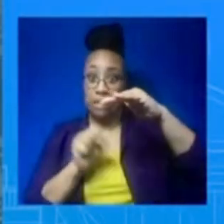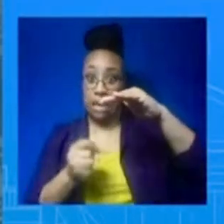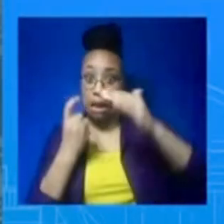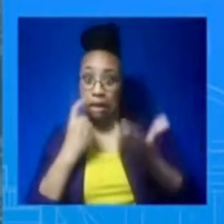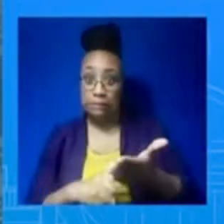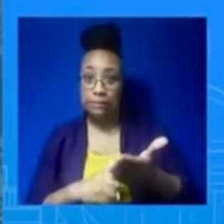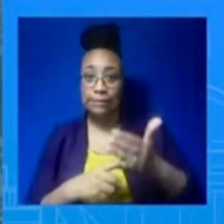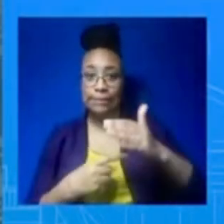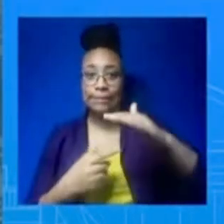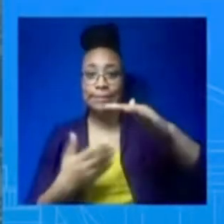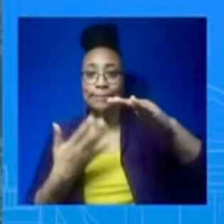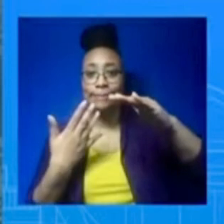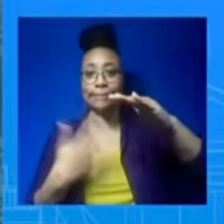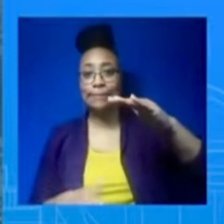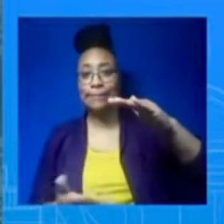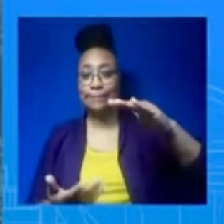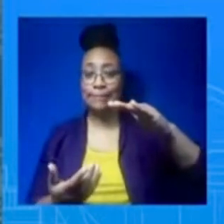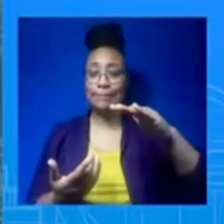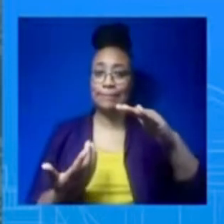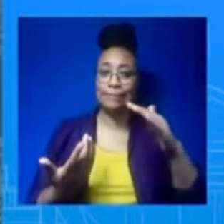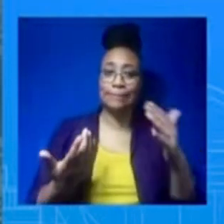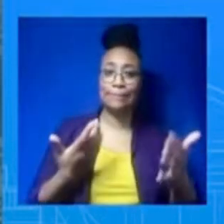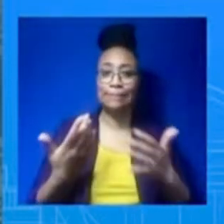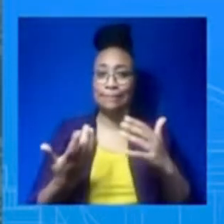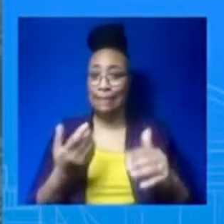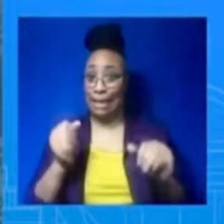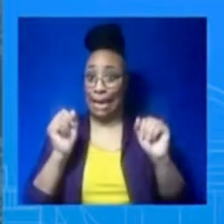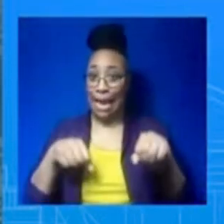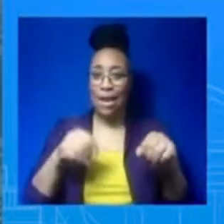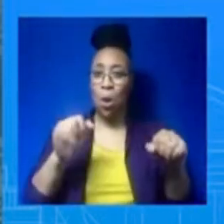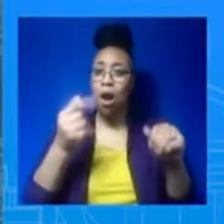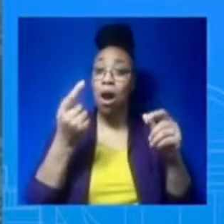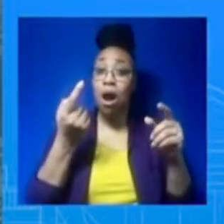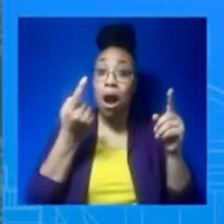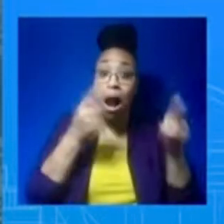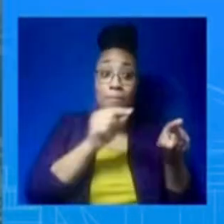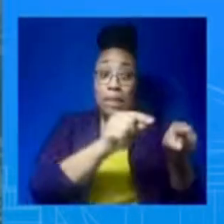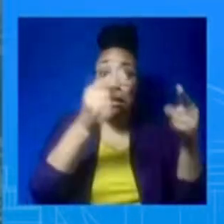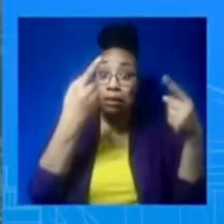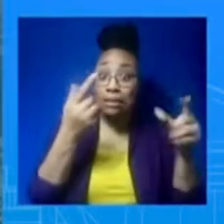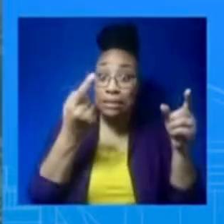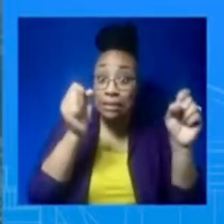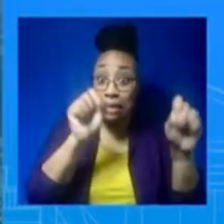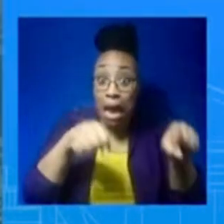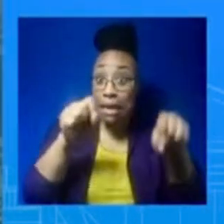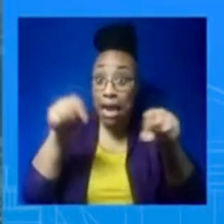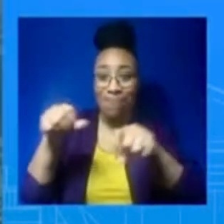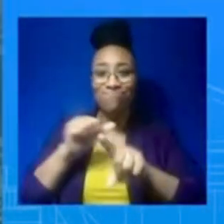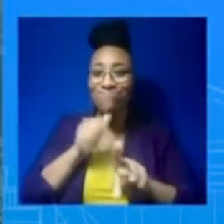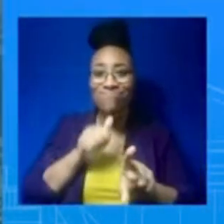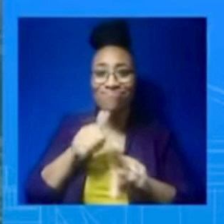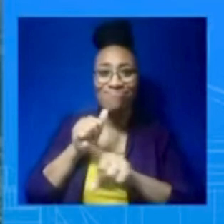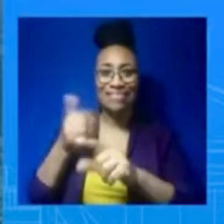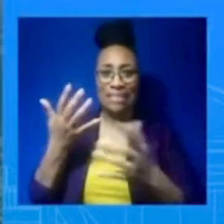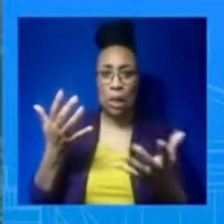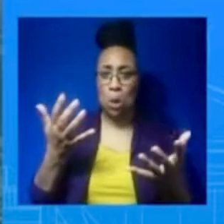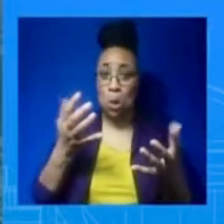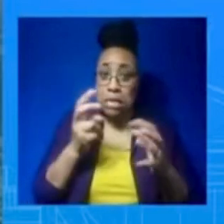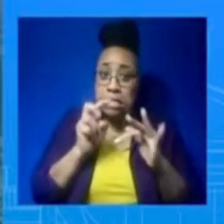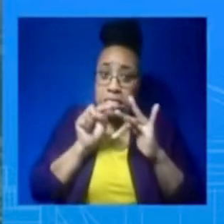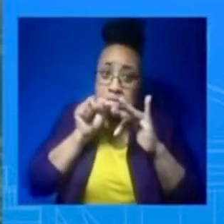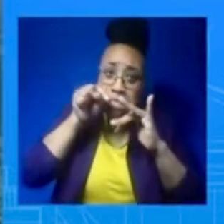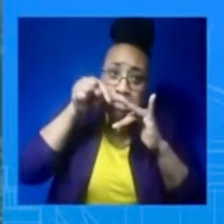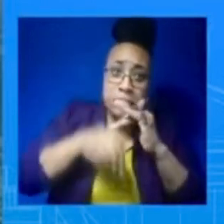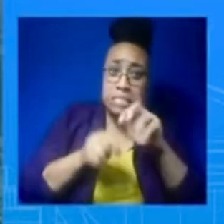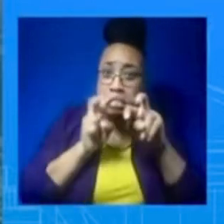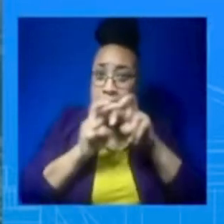alone, once you find that debris, be able to do the forensics to identify it. So I can't promise you that we'll know definitively one way or the other.